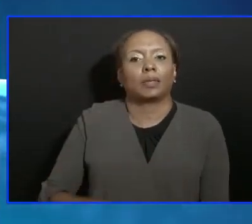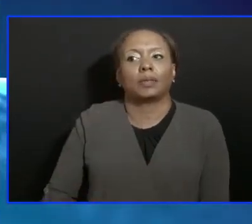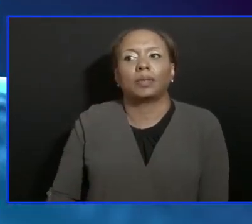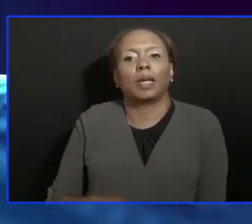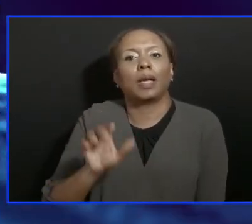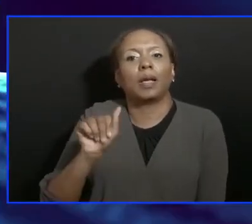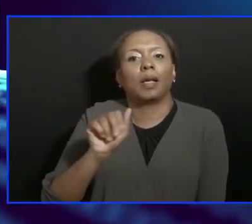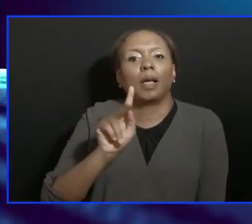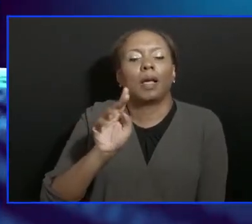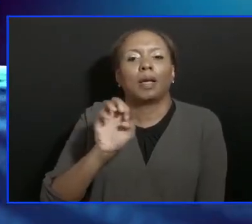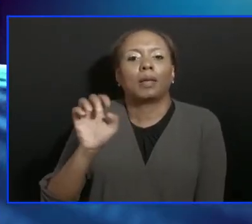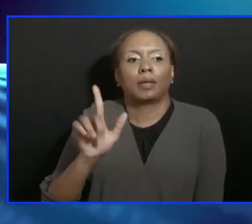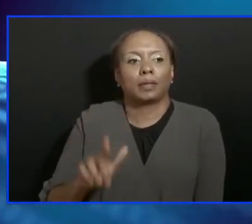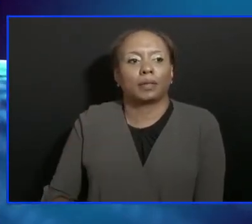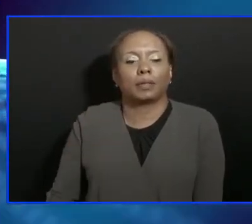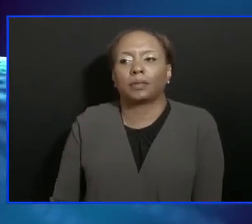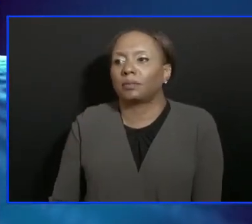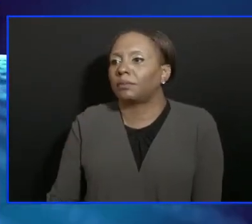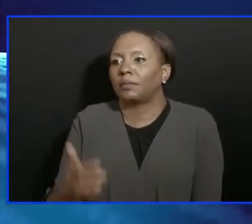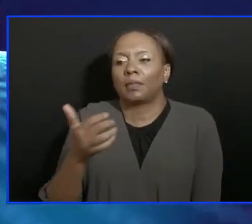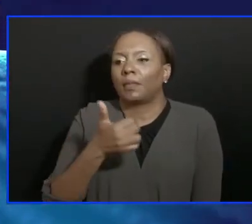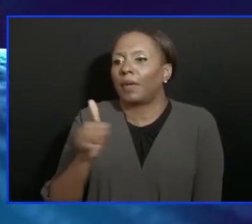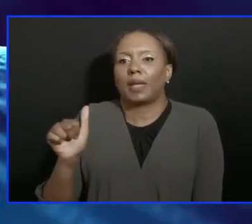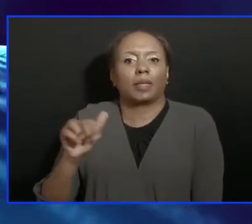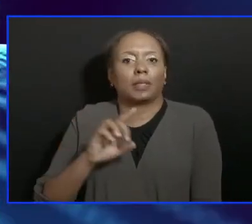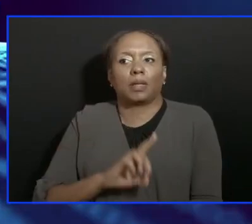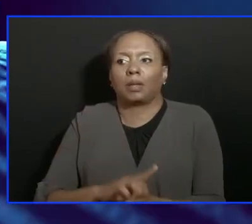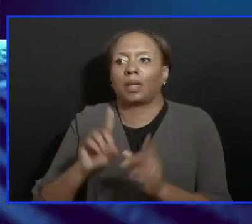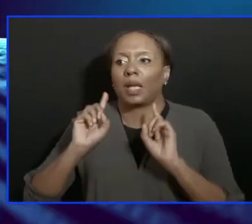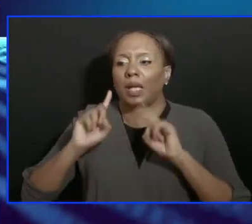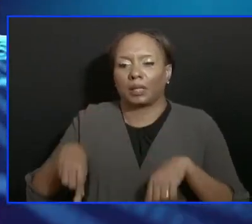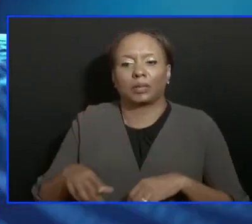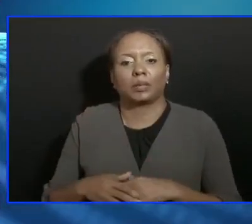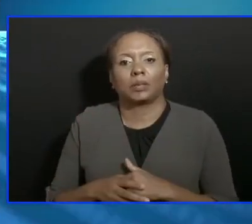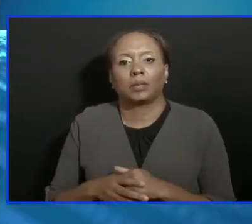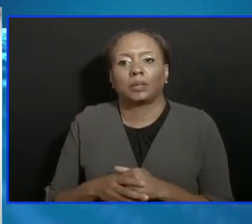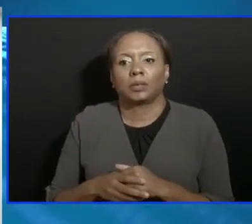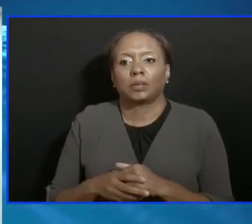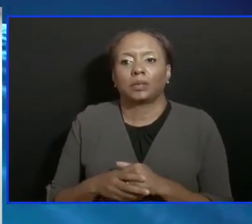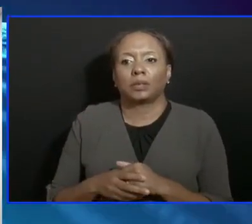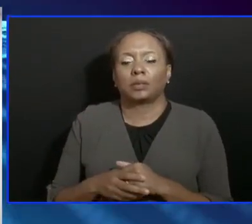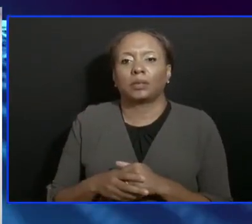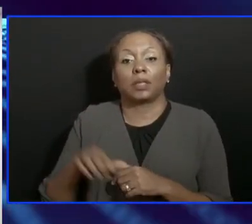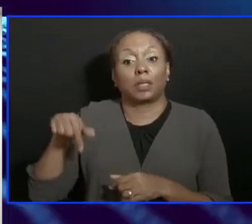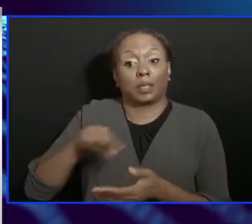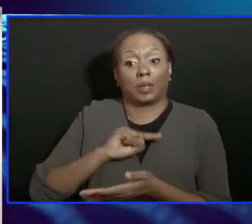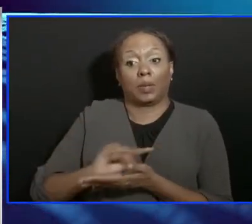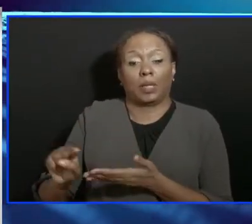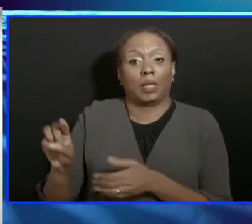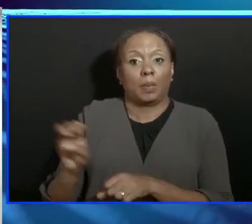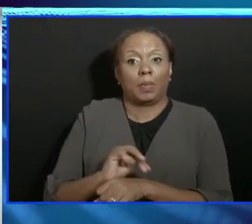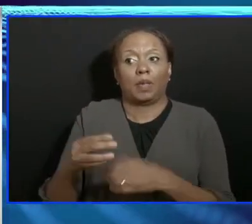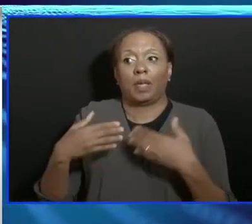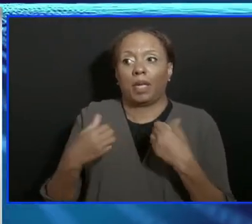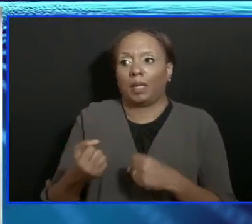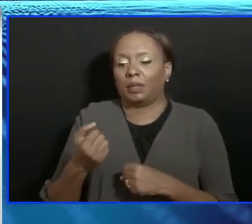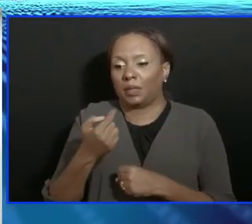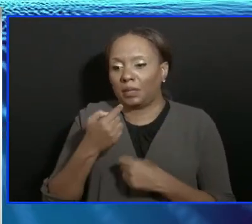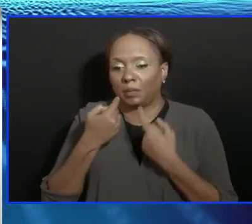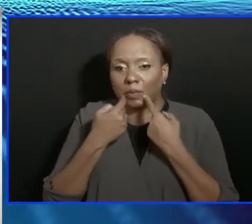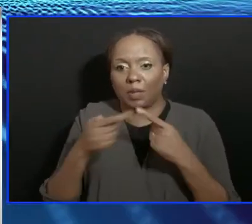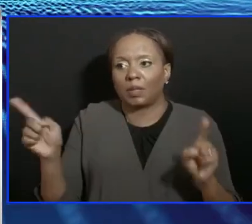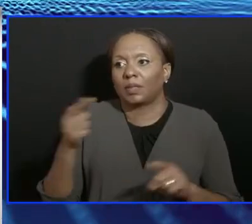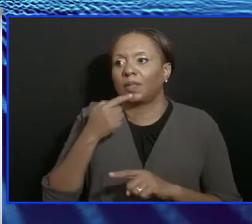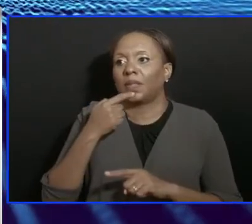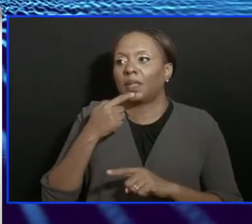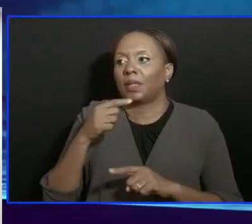question is directed to Minister Buster or any of the doctors. The Ministry of Health issued a release this week stating that people who had COVID-19 and were